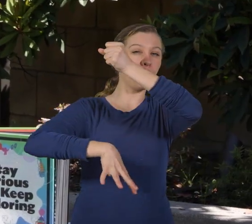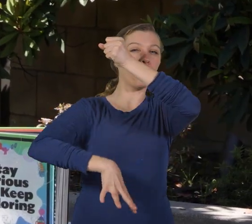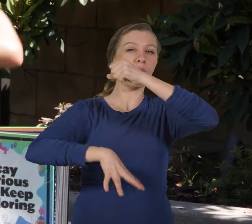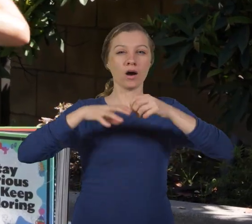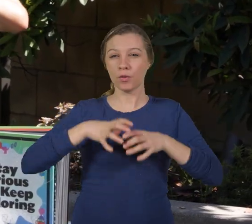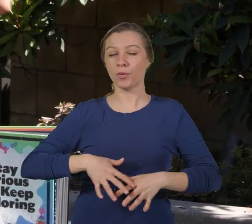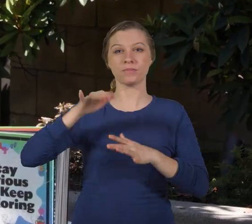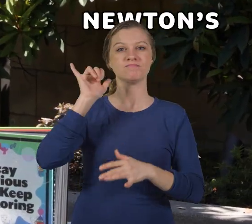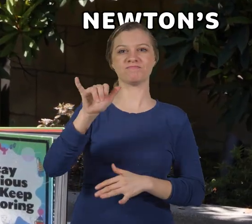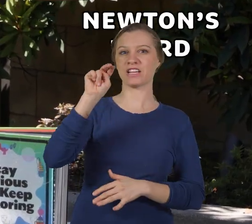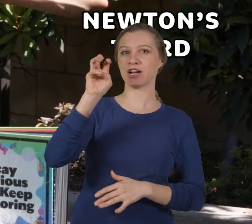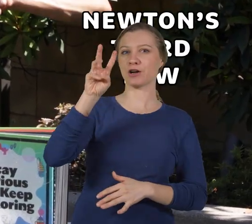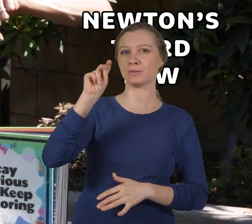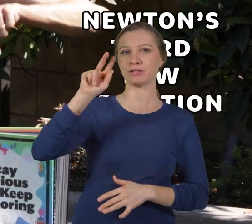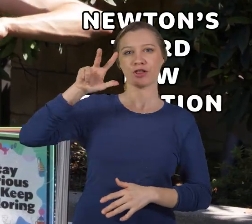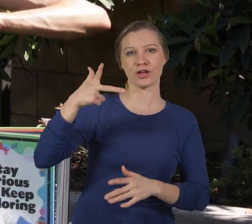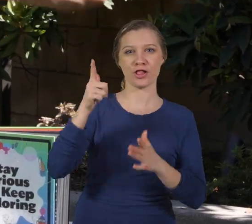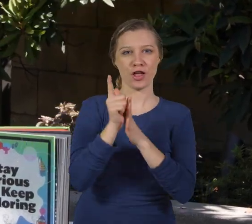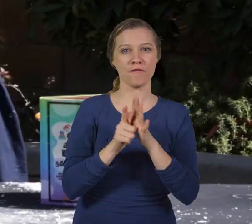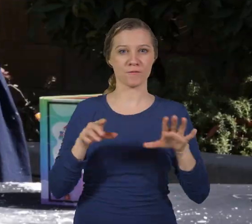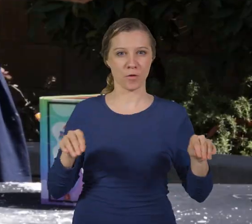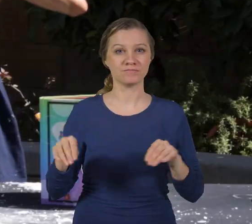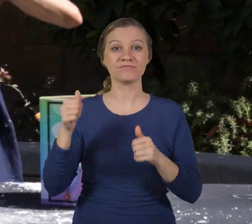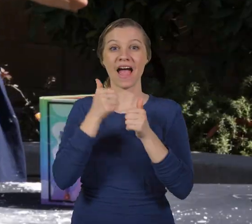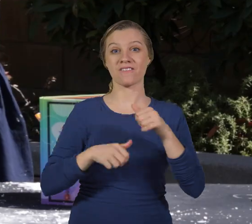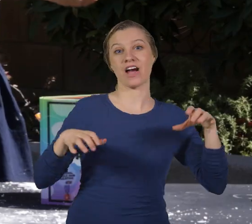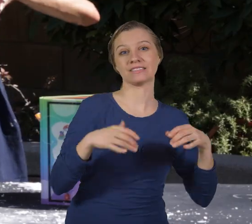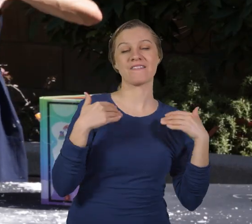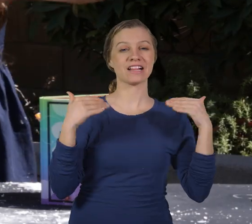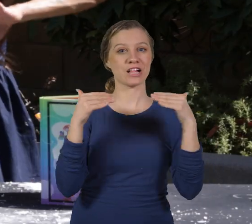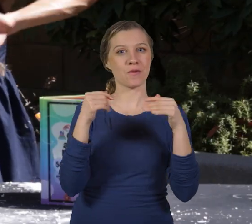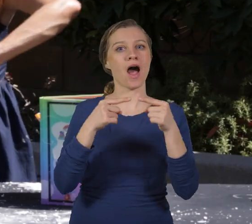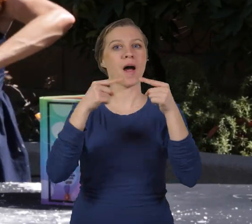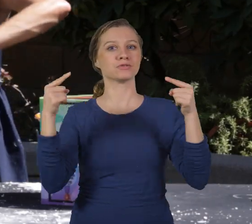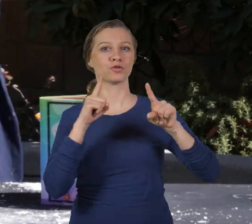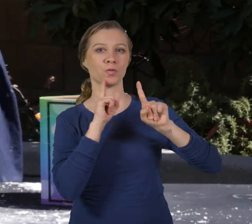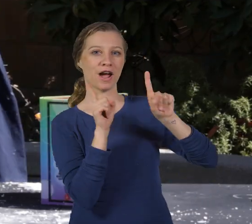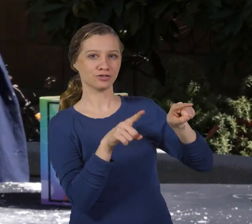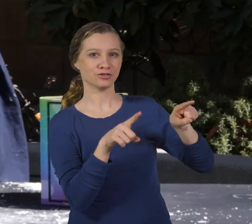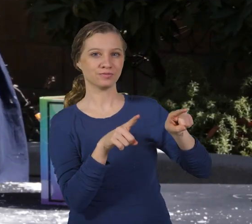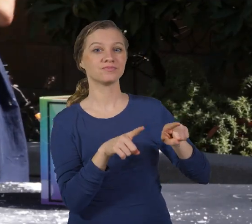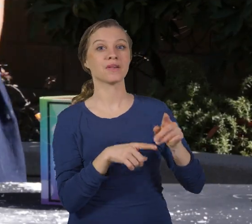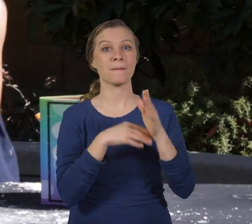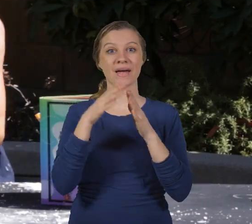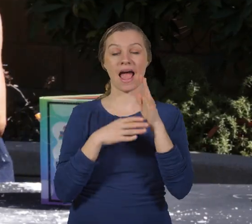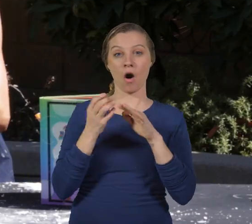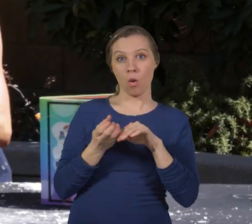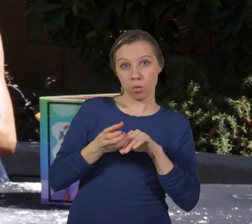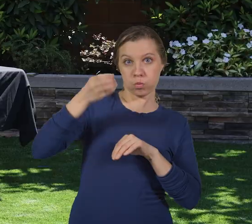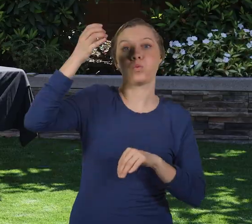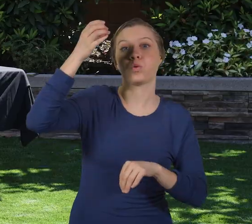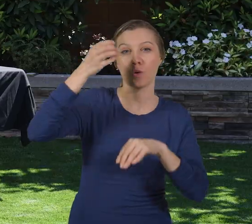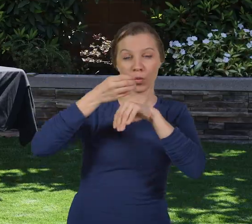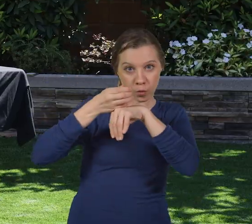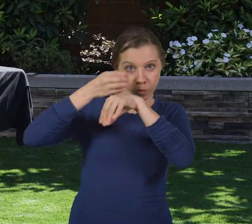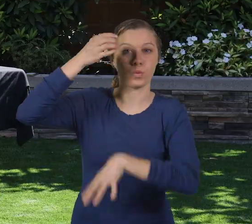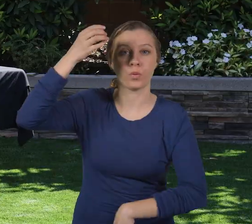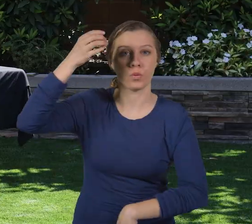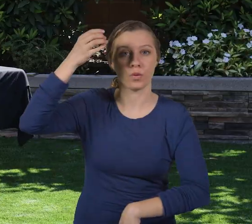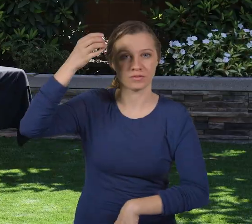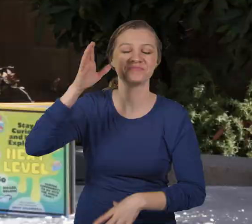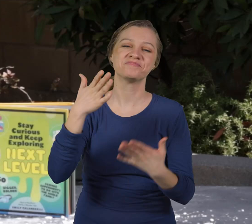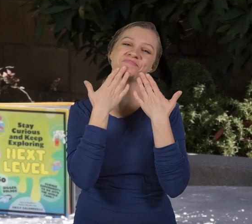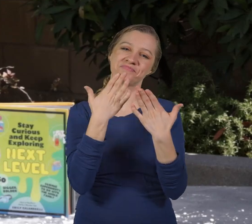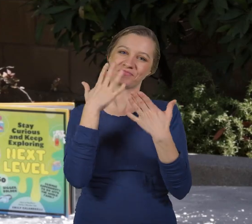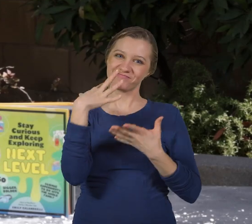downwards. And because of Newton's third law of motion, for every action, there's an equal and opposite reaction. Our paint can went upwards.